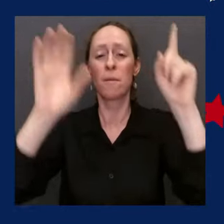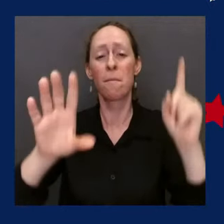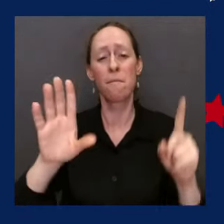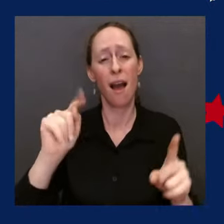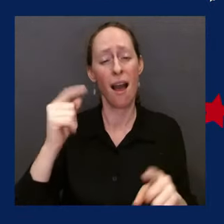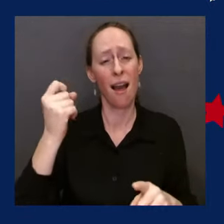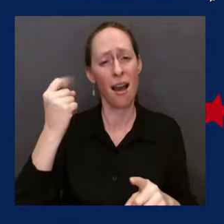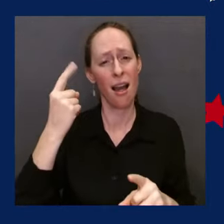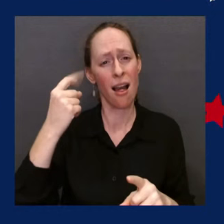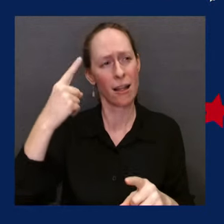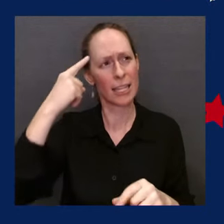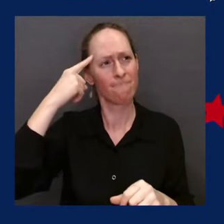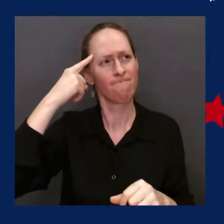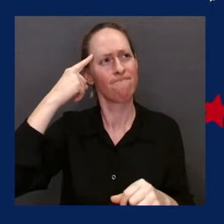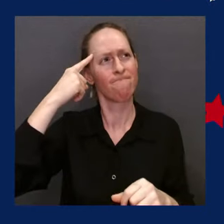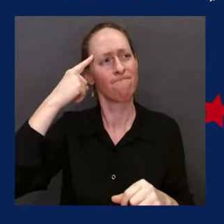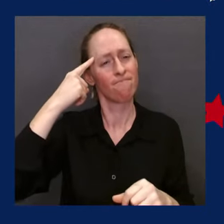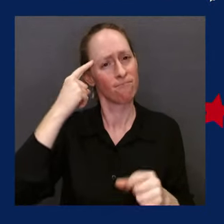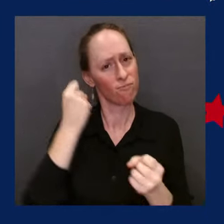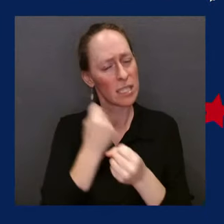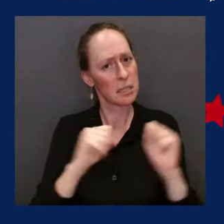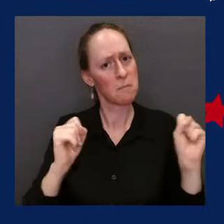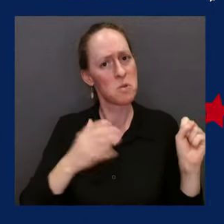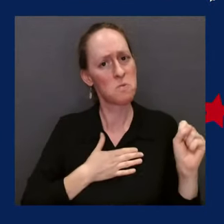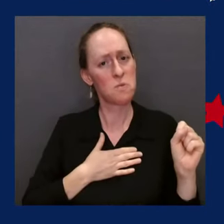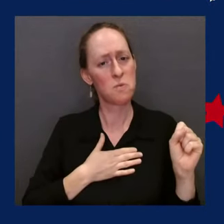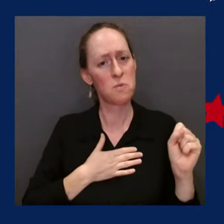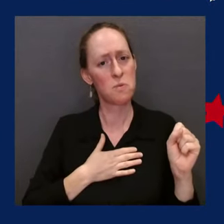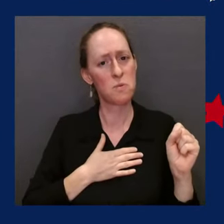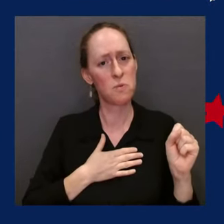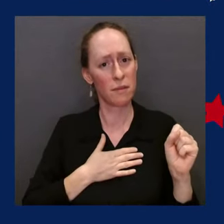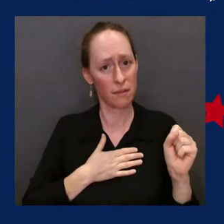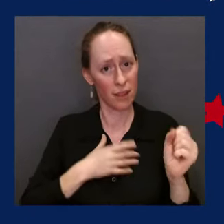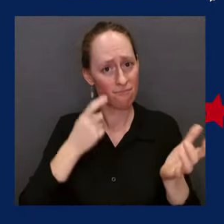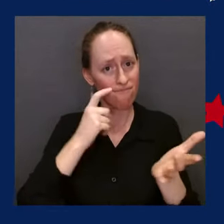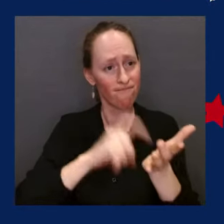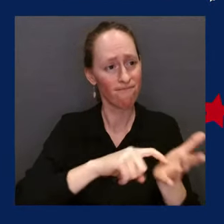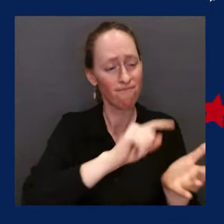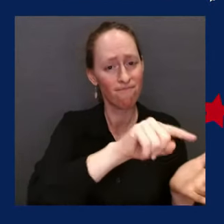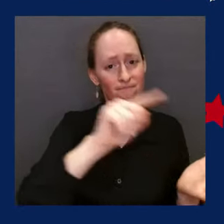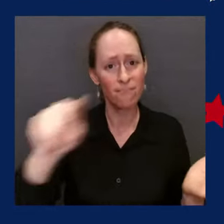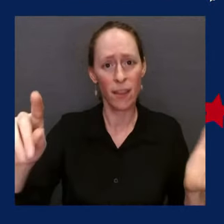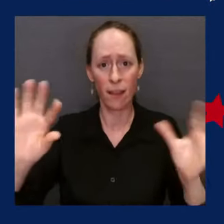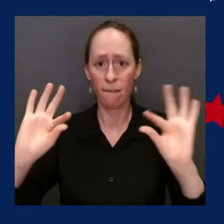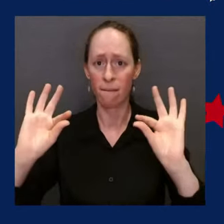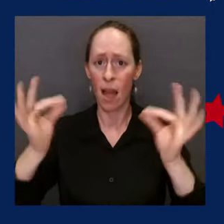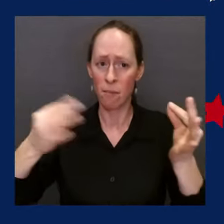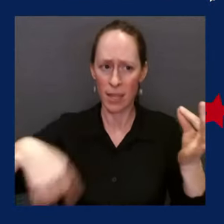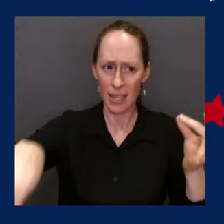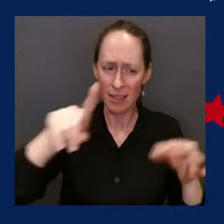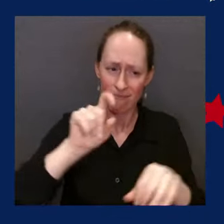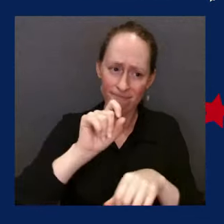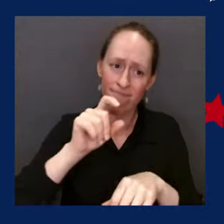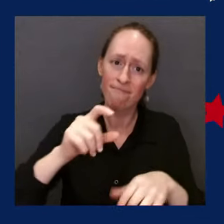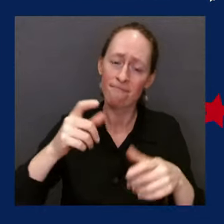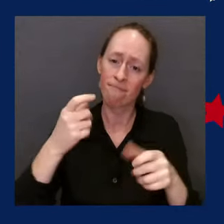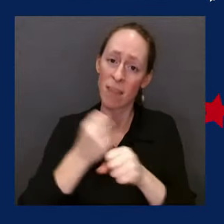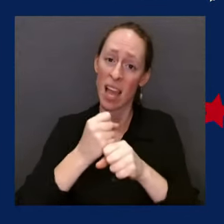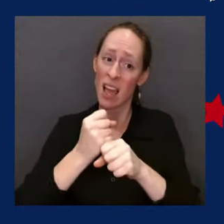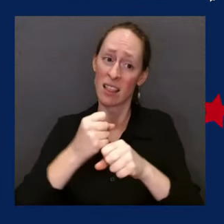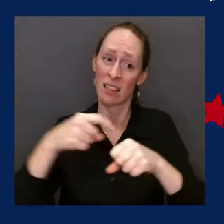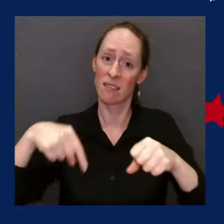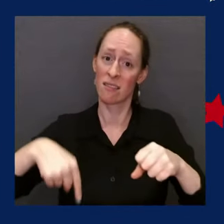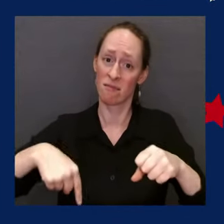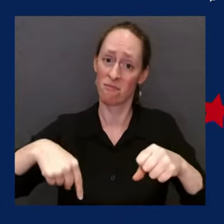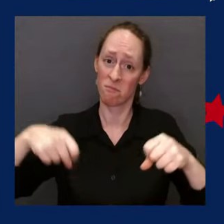possible. Families like all of you. You are the brave and the bold and the